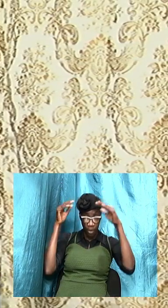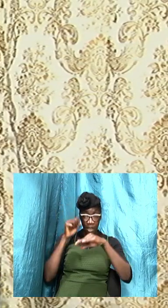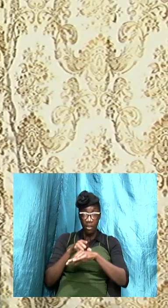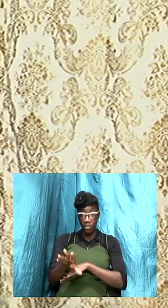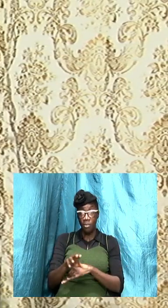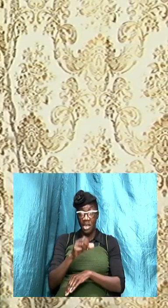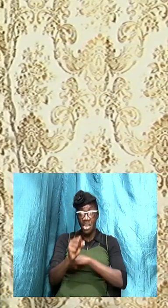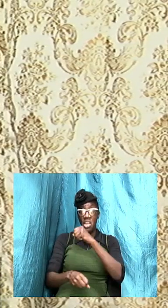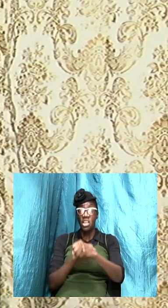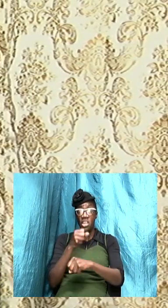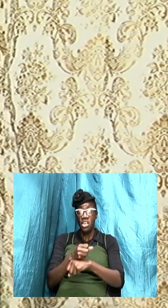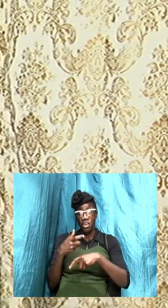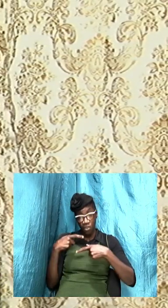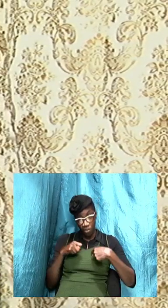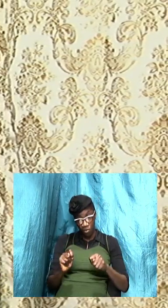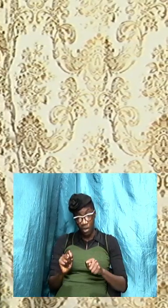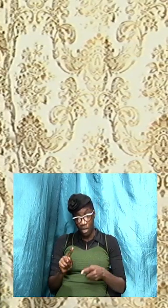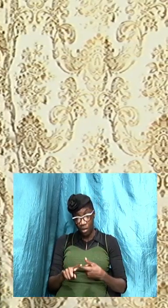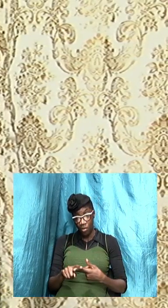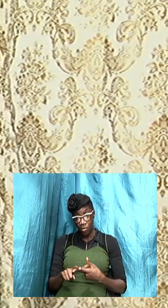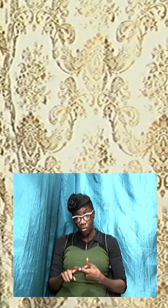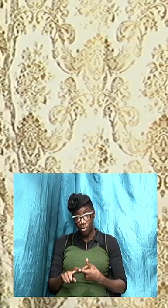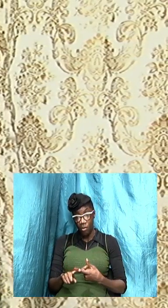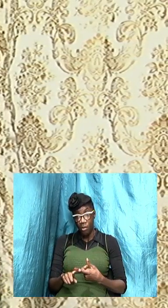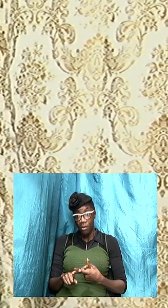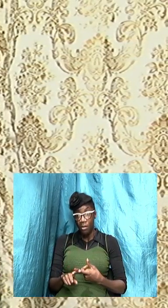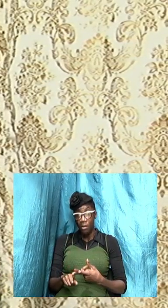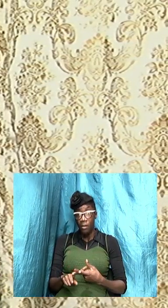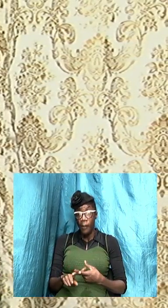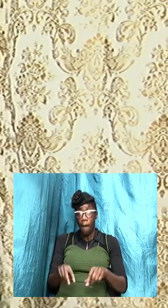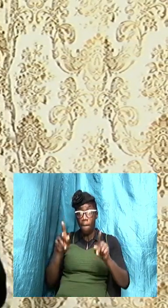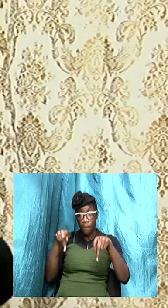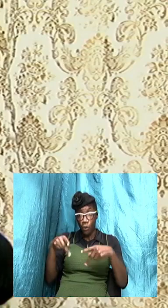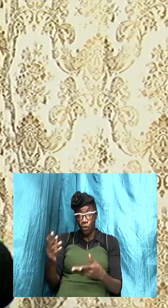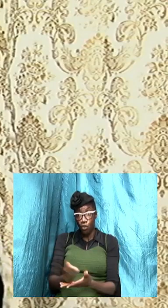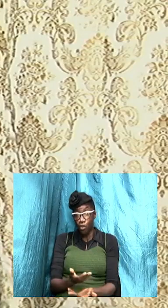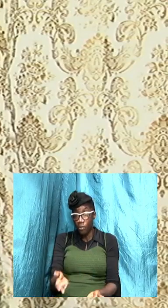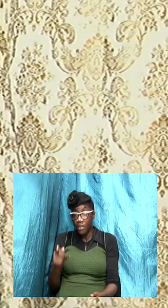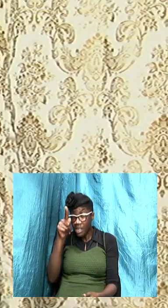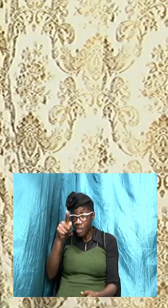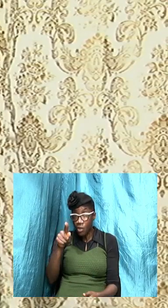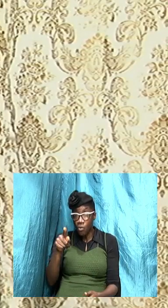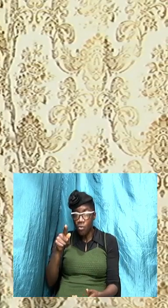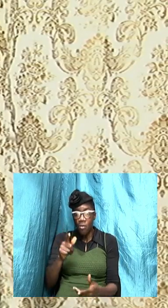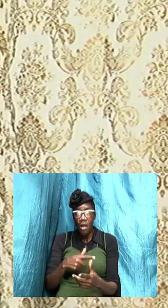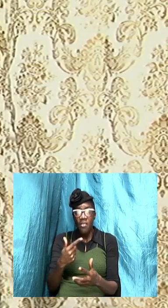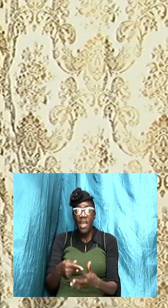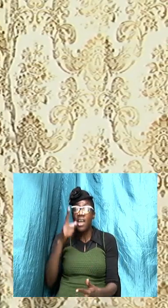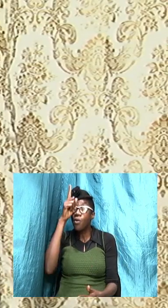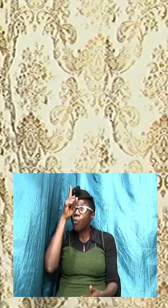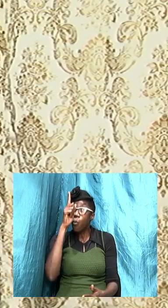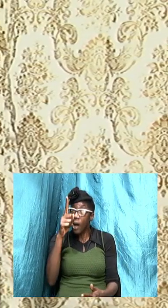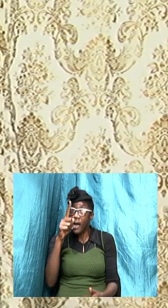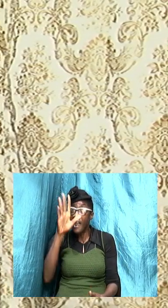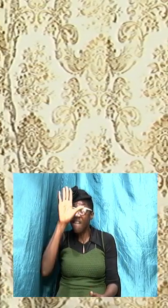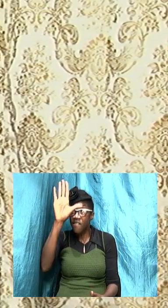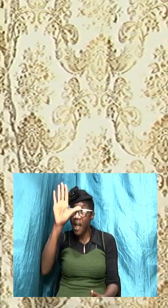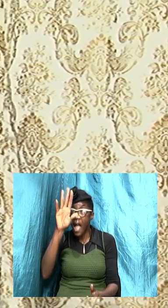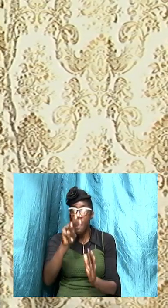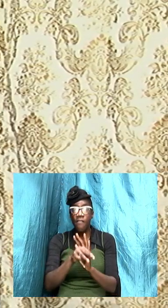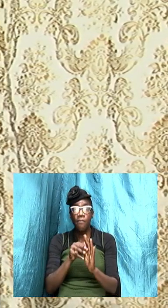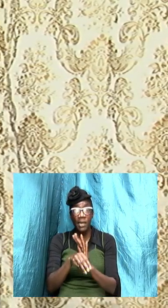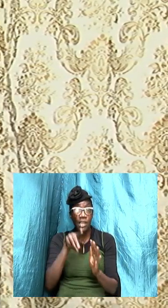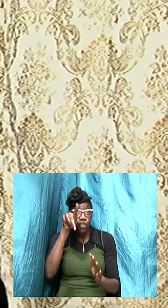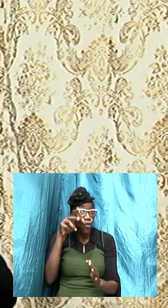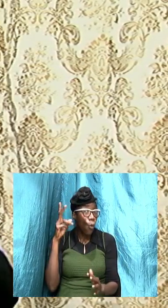years trying to cultivate a certain thing in you and one service five minutes you spend on listening